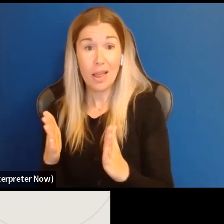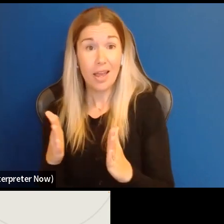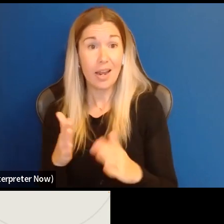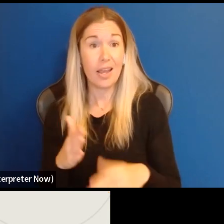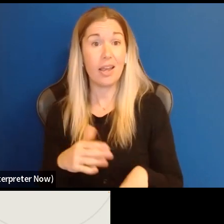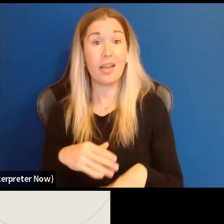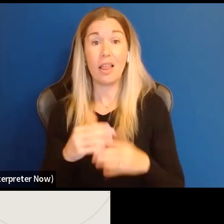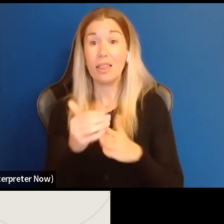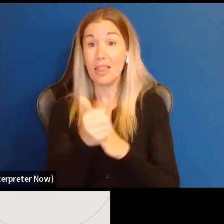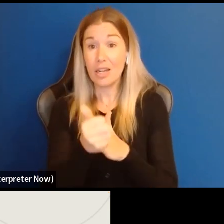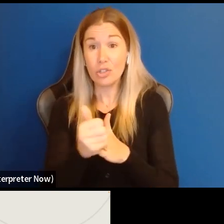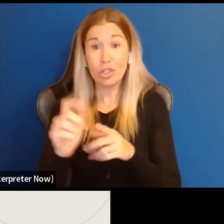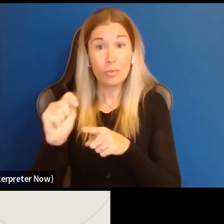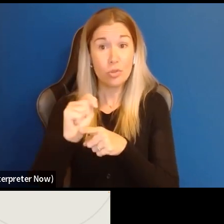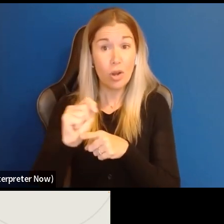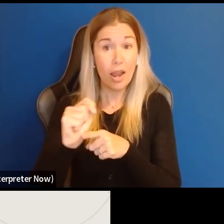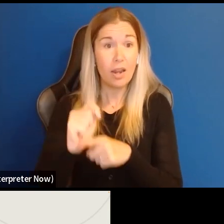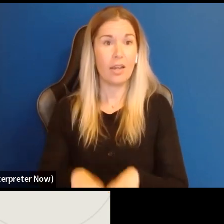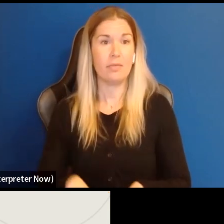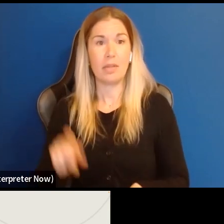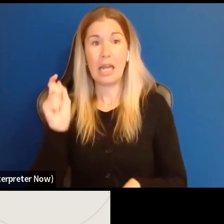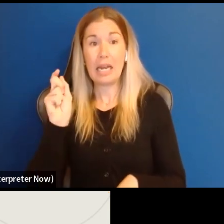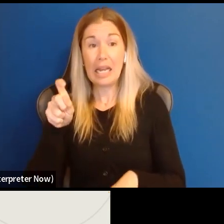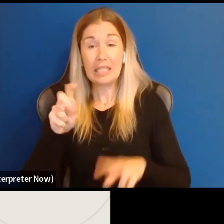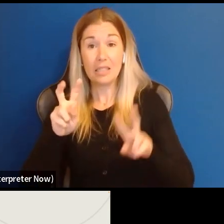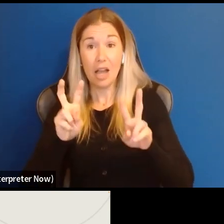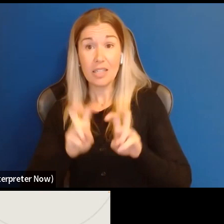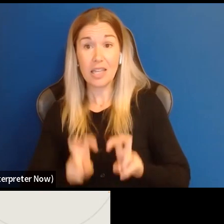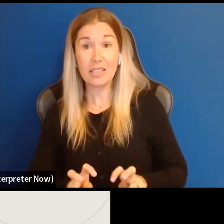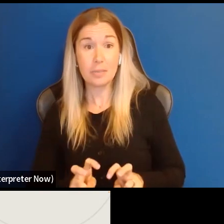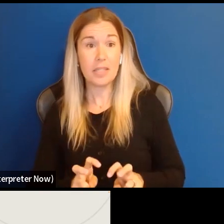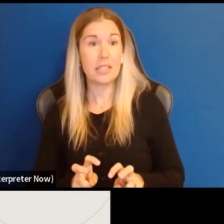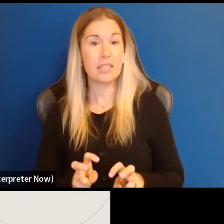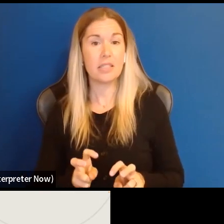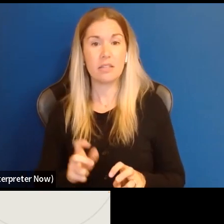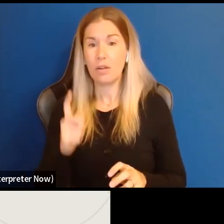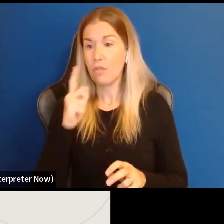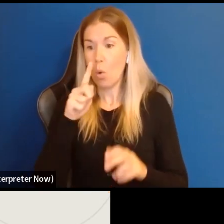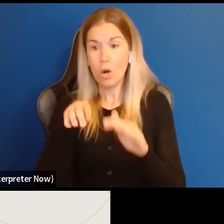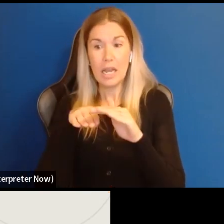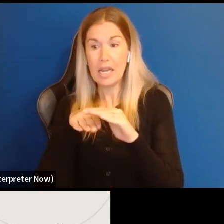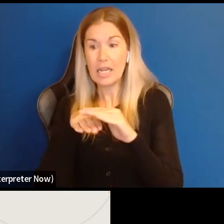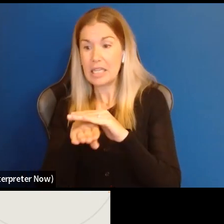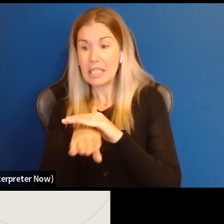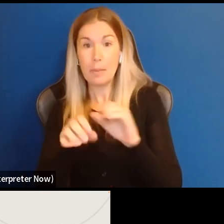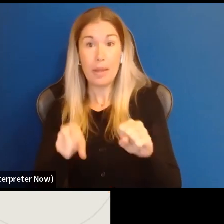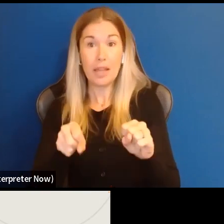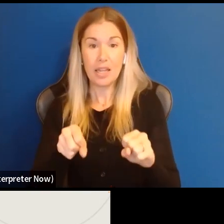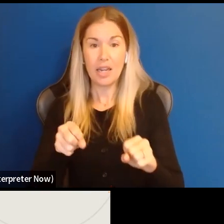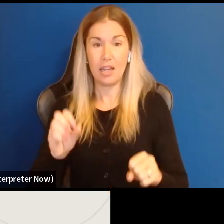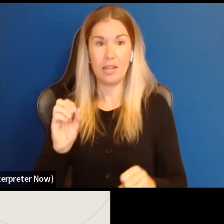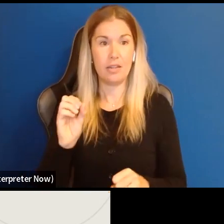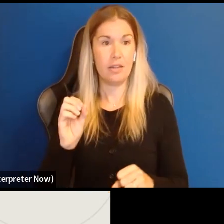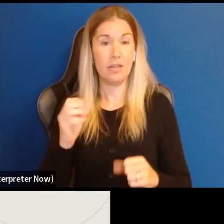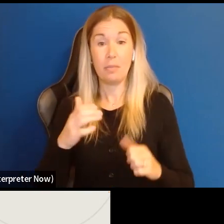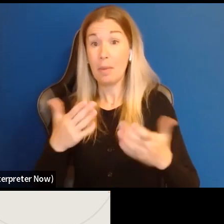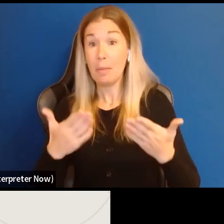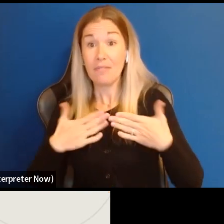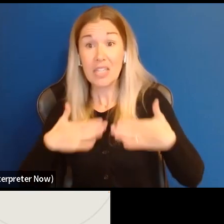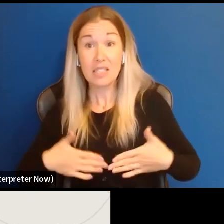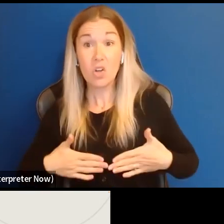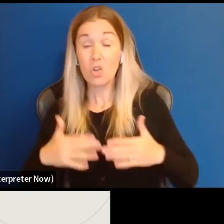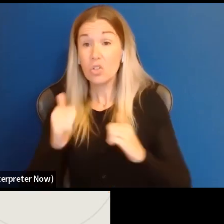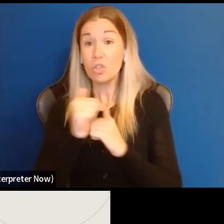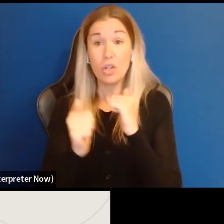a needs assessment, whether for accessibility of physical structures or